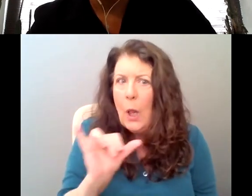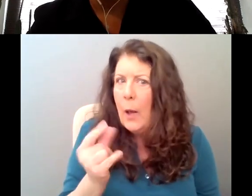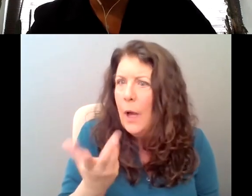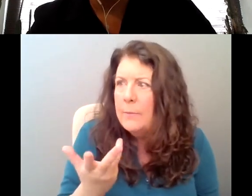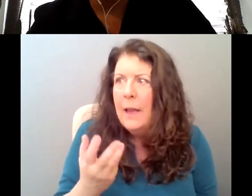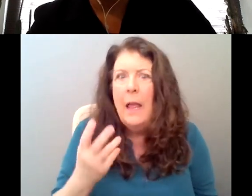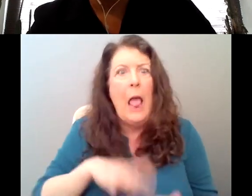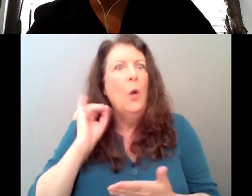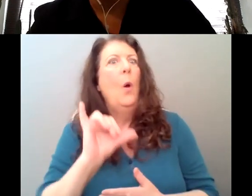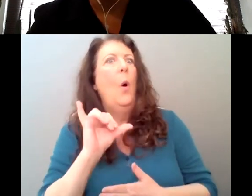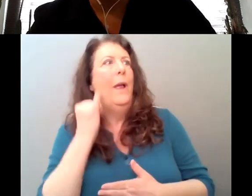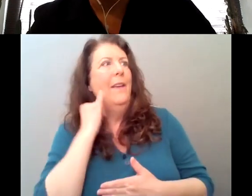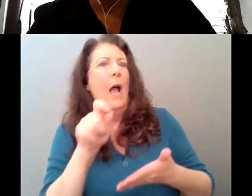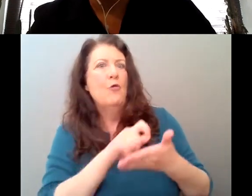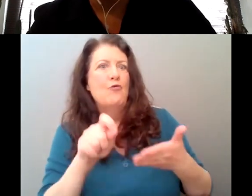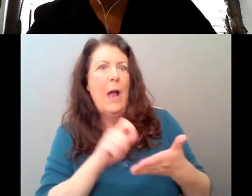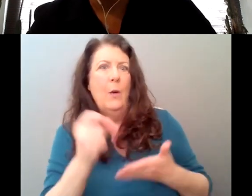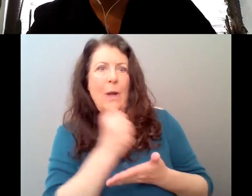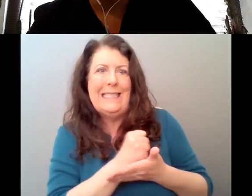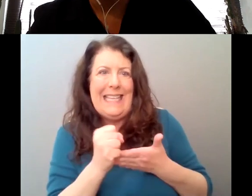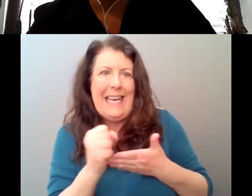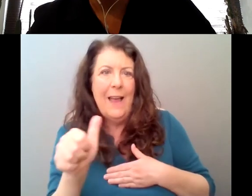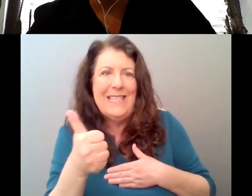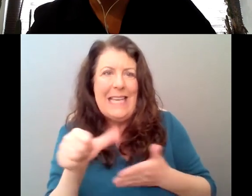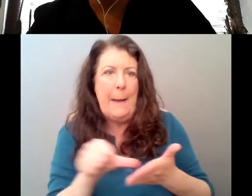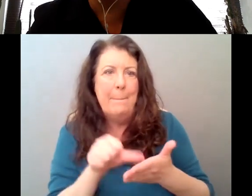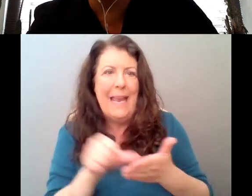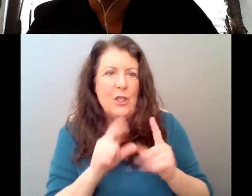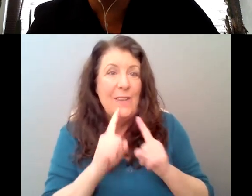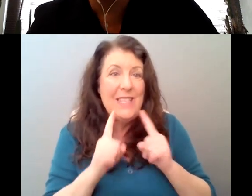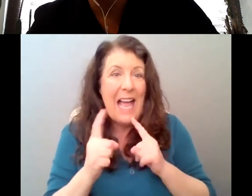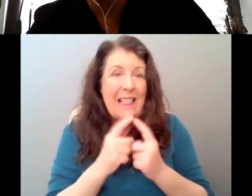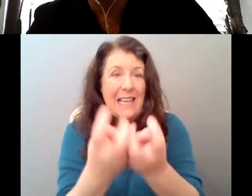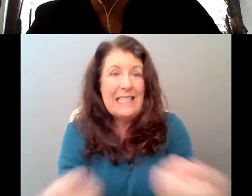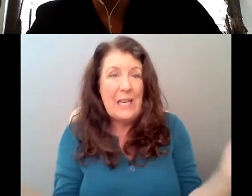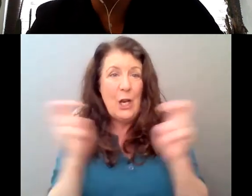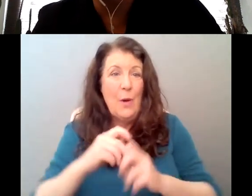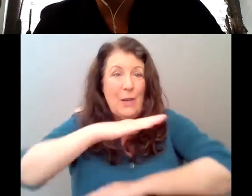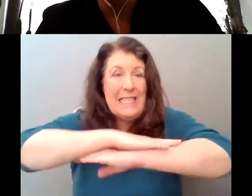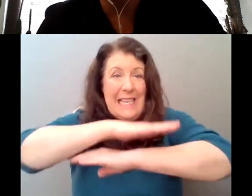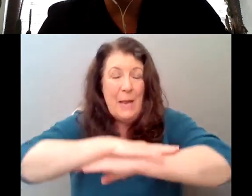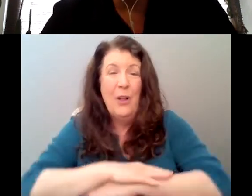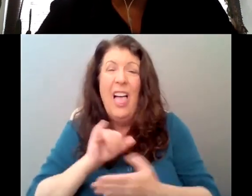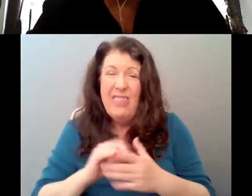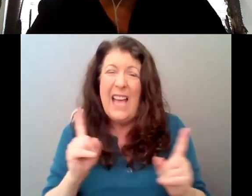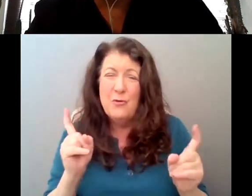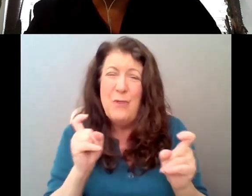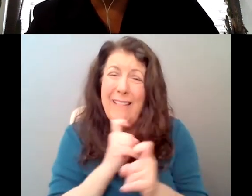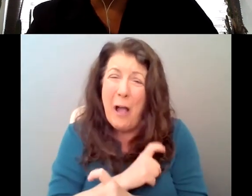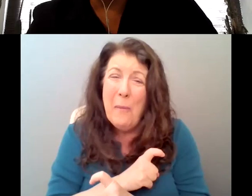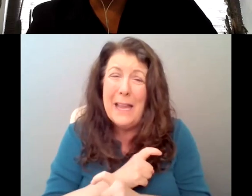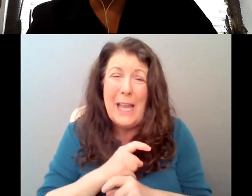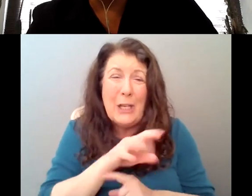write a scene, that's 10 pages of dialogue sitting around a dinner table, that's really complicated to shoot. Whereas